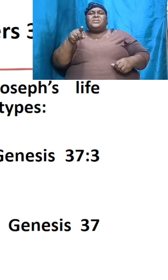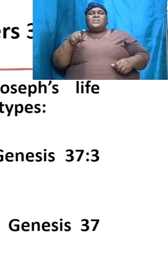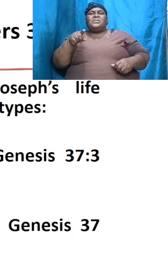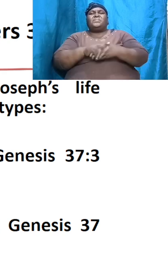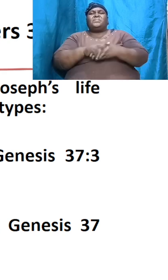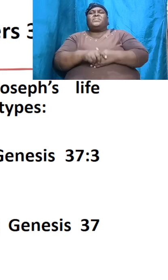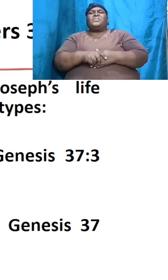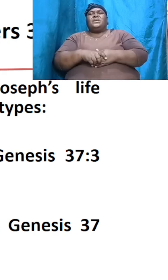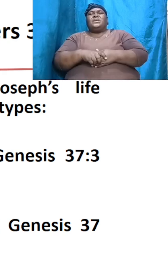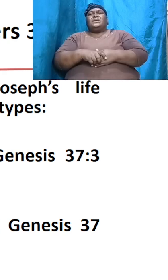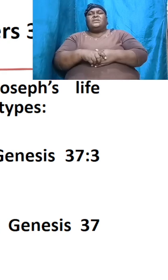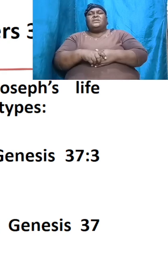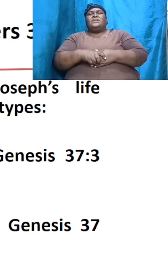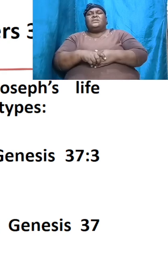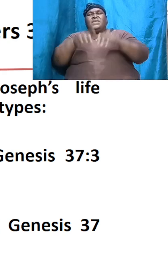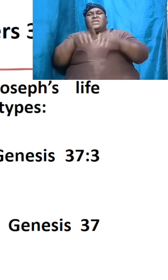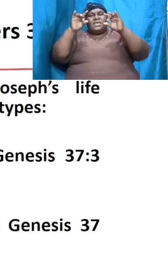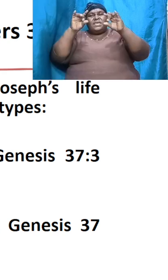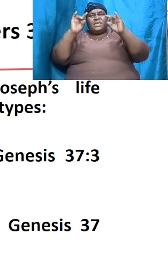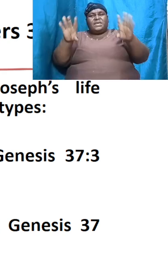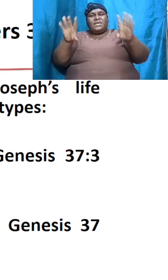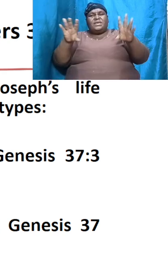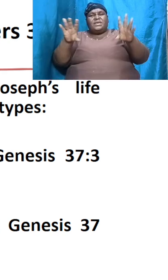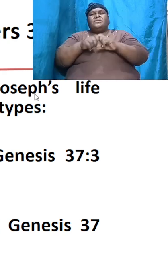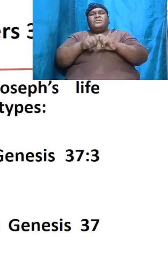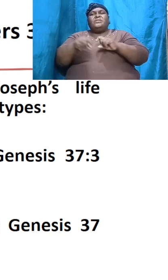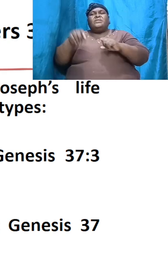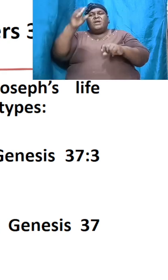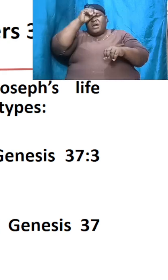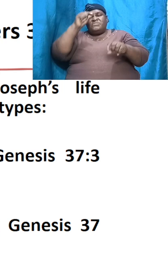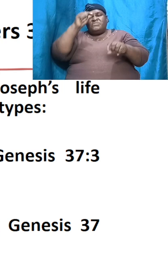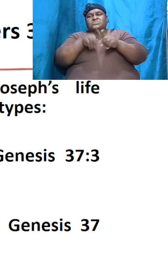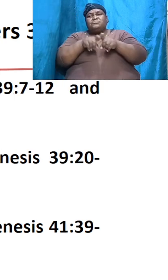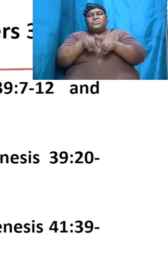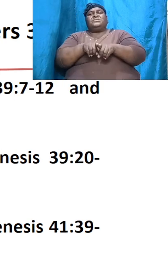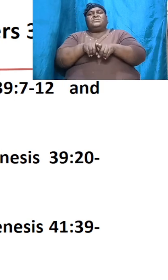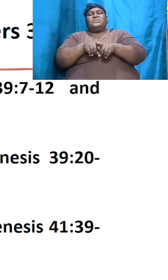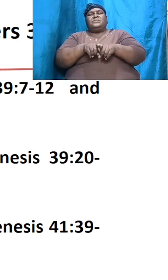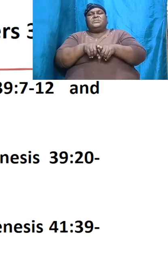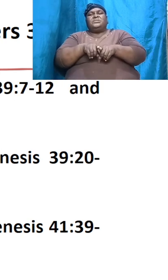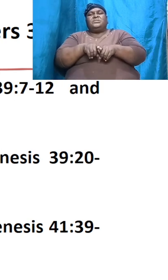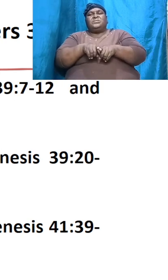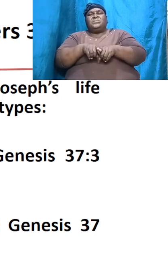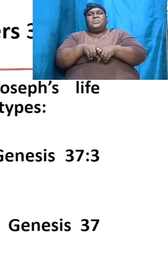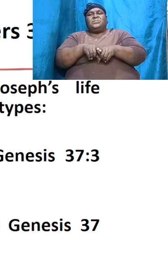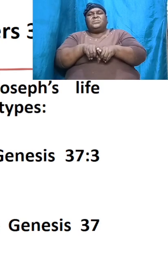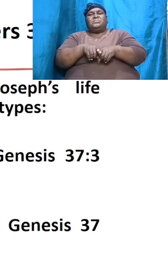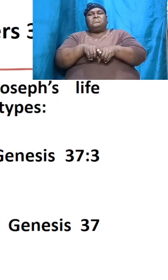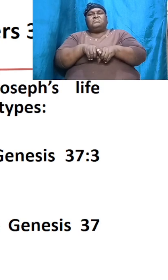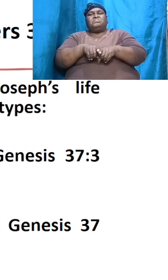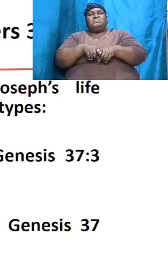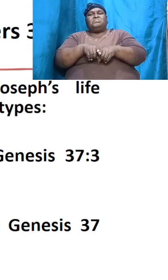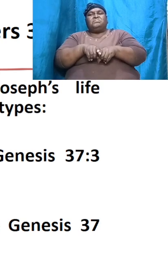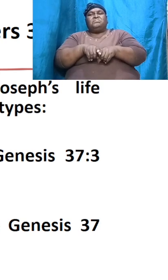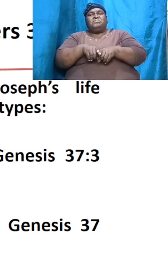and Saint John chapter 5 verse 20 the hatred of his brethren compare Genesis